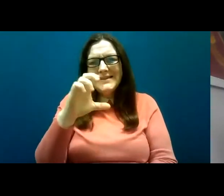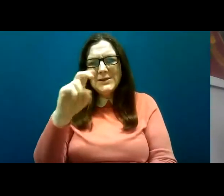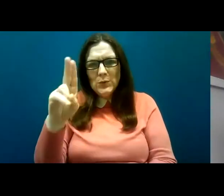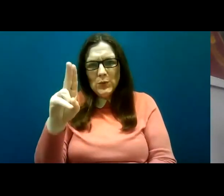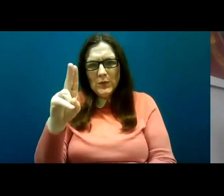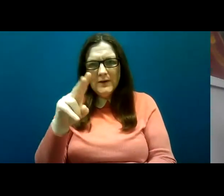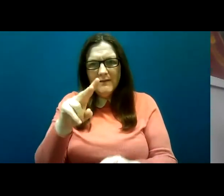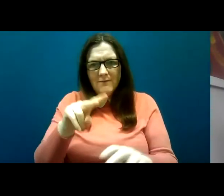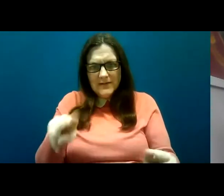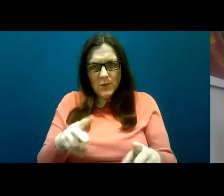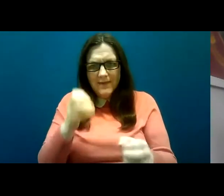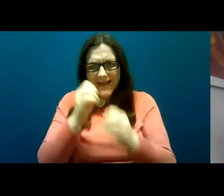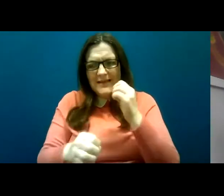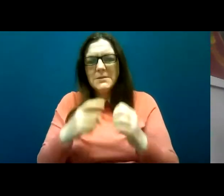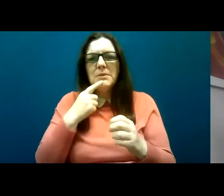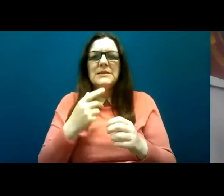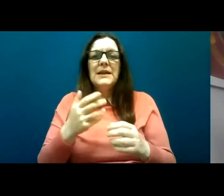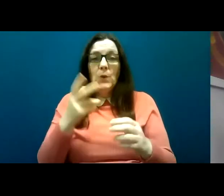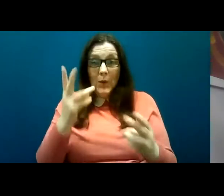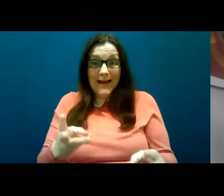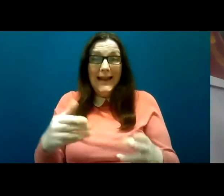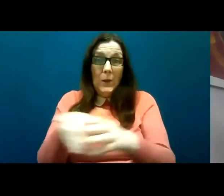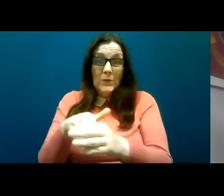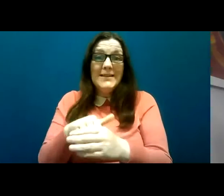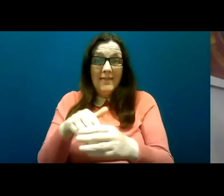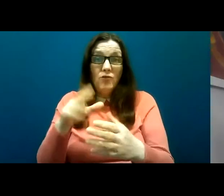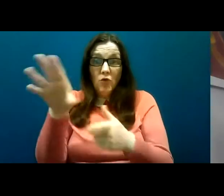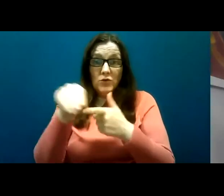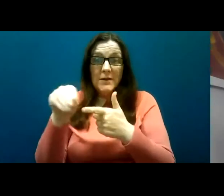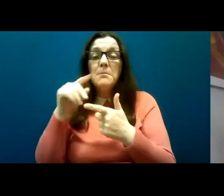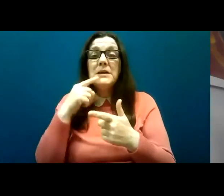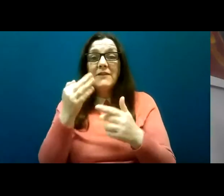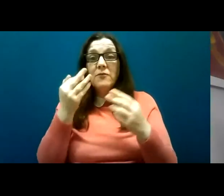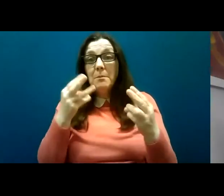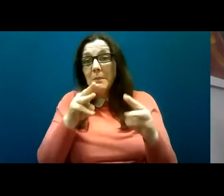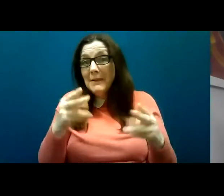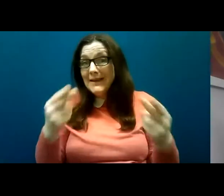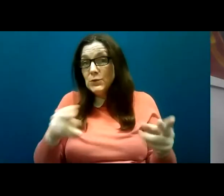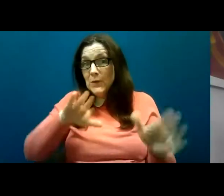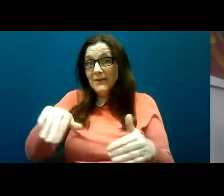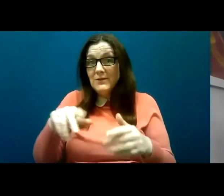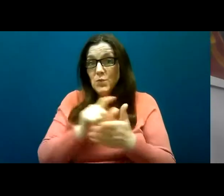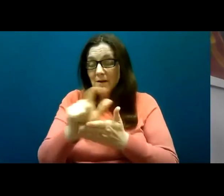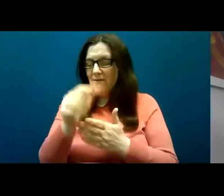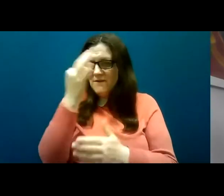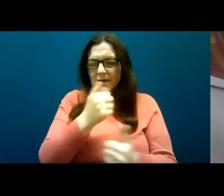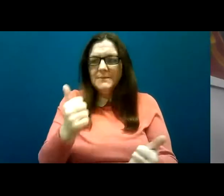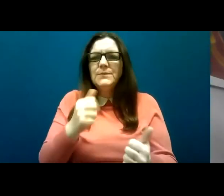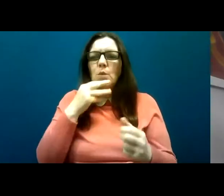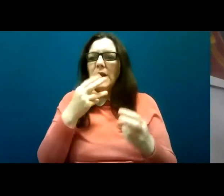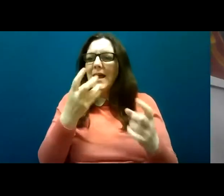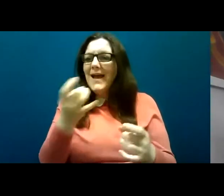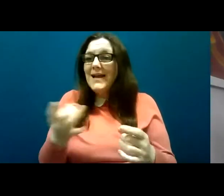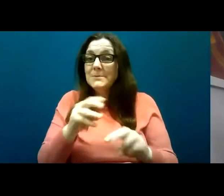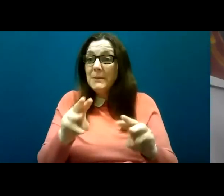the recording but if people need to leave at 12 then that's absolutely fine so I'll invite the panellists now to turn on their cameras and microphones